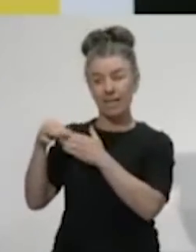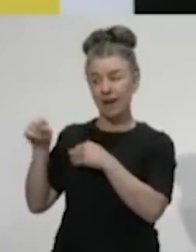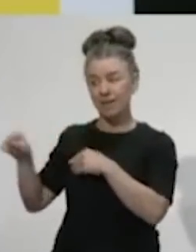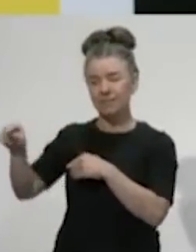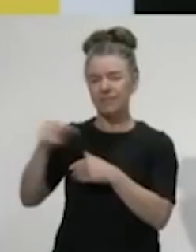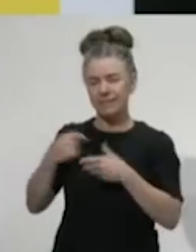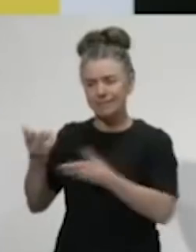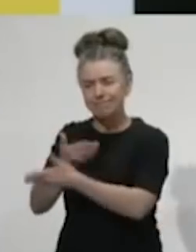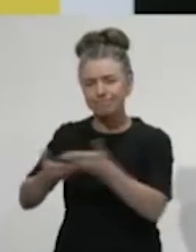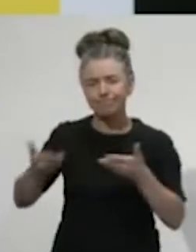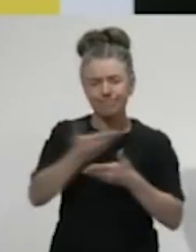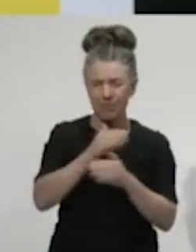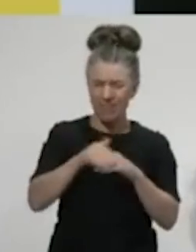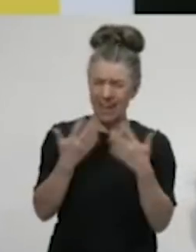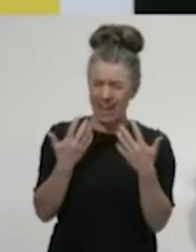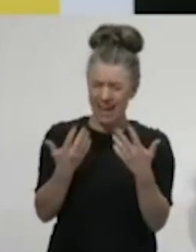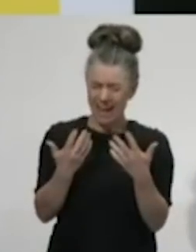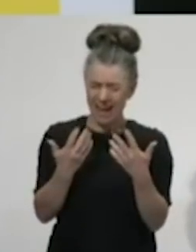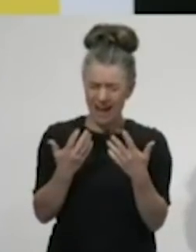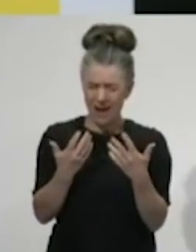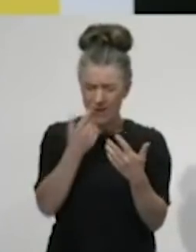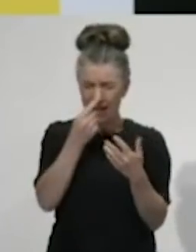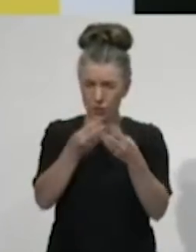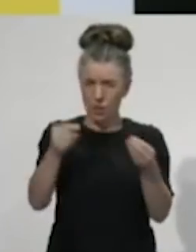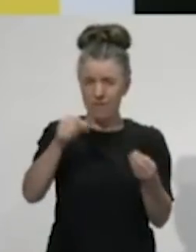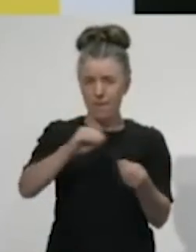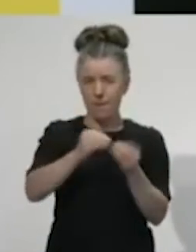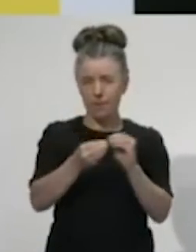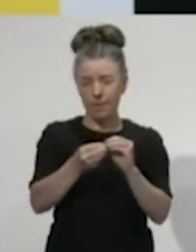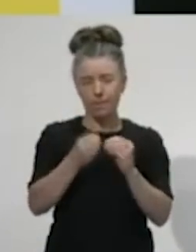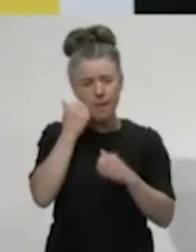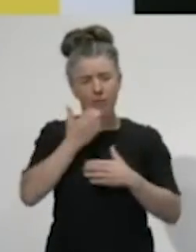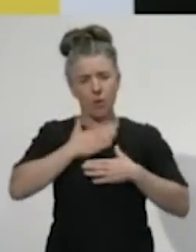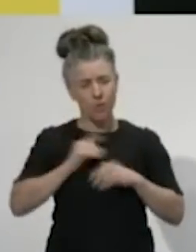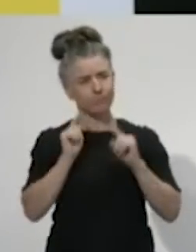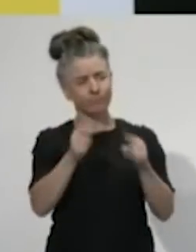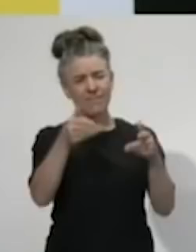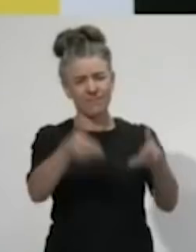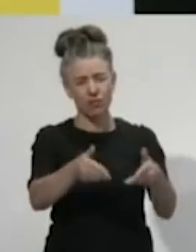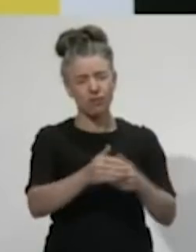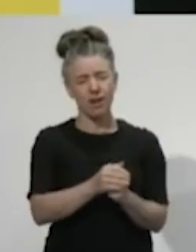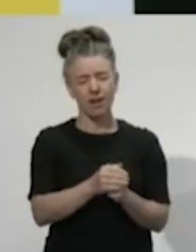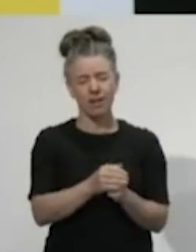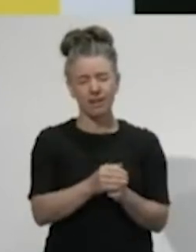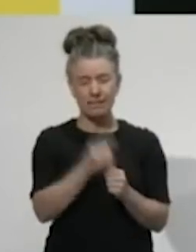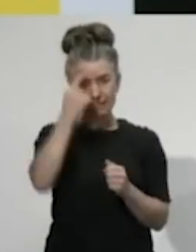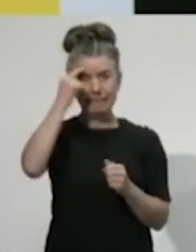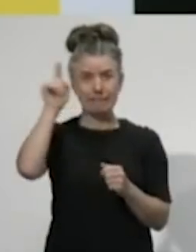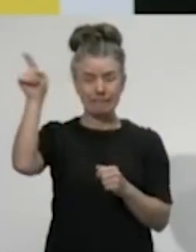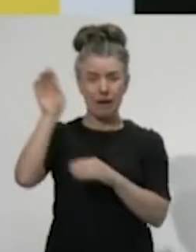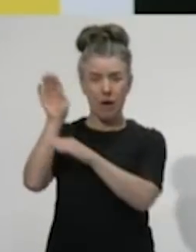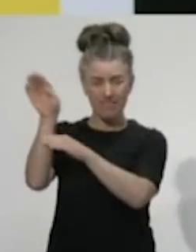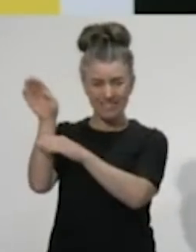health concerns, which are legitimate, particularly given that we have seen overseas, these in particular research